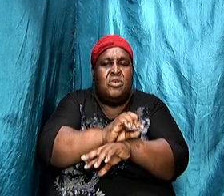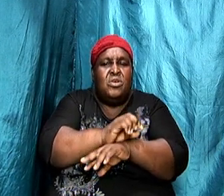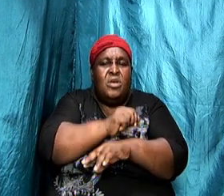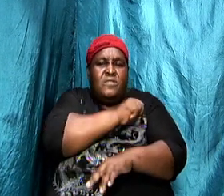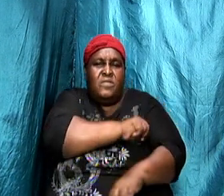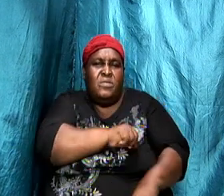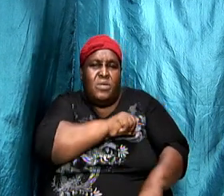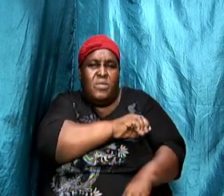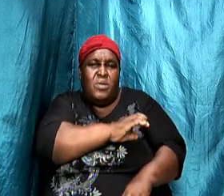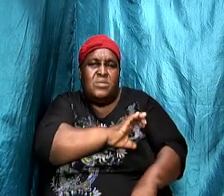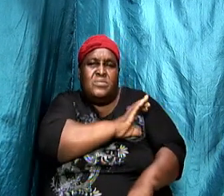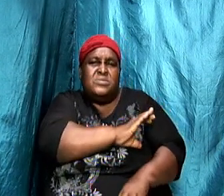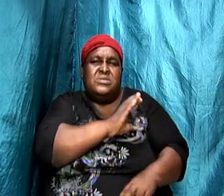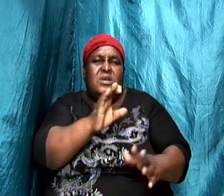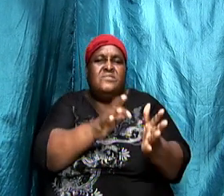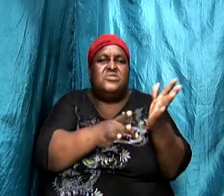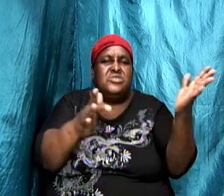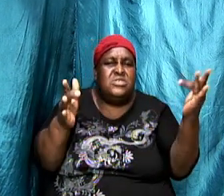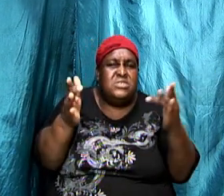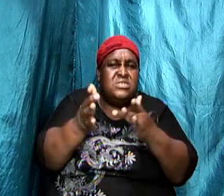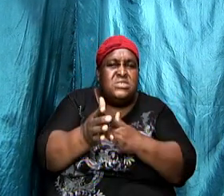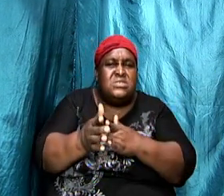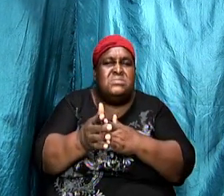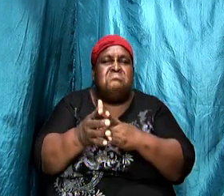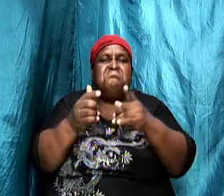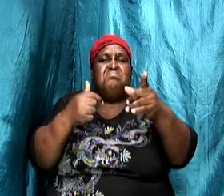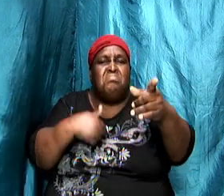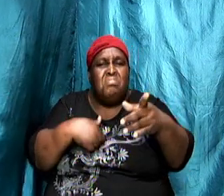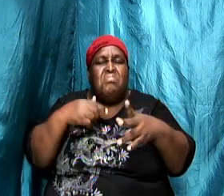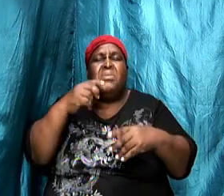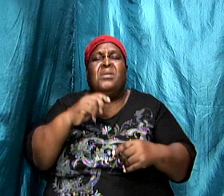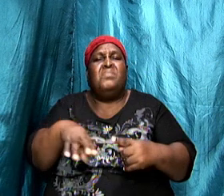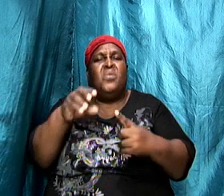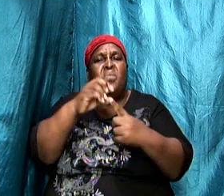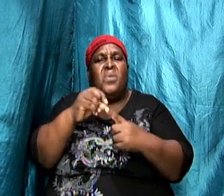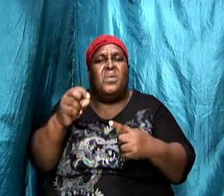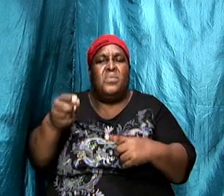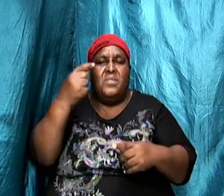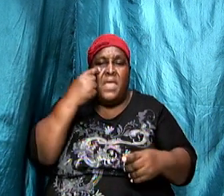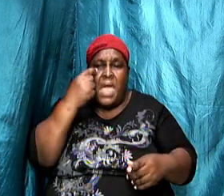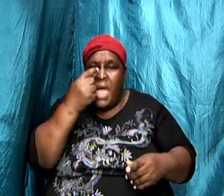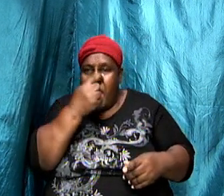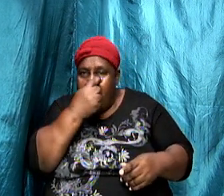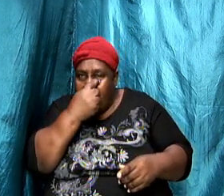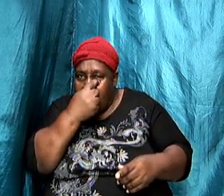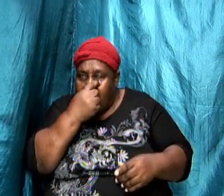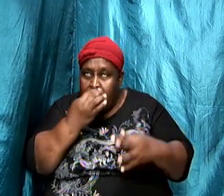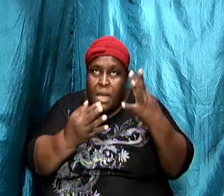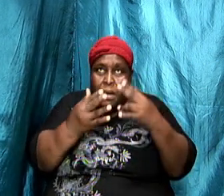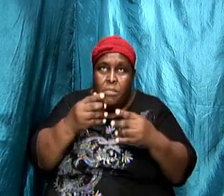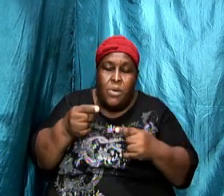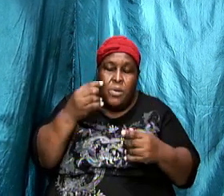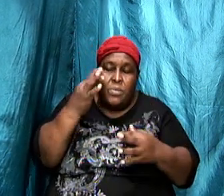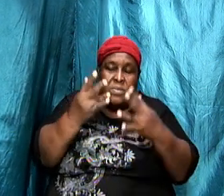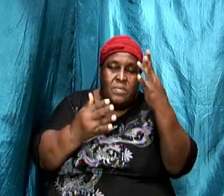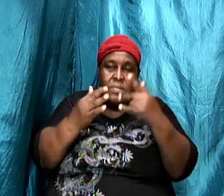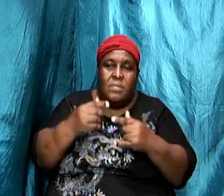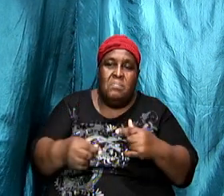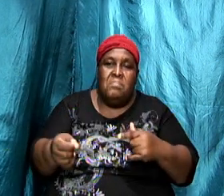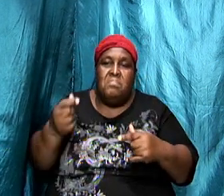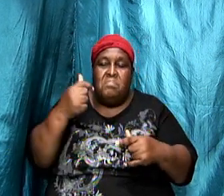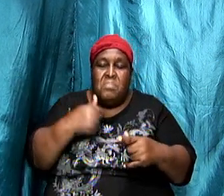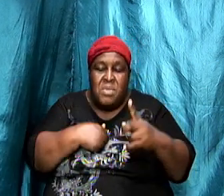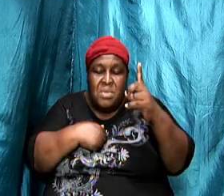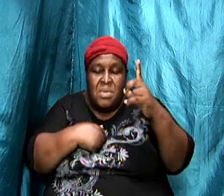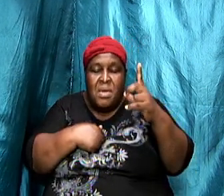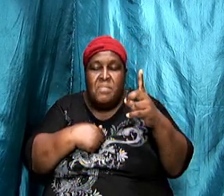of Jesus so it might be I am the one with the eyes that burn like fire I am the one I am the first